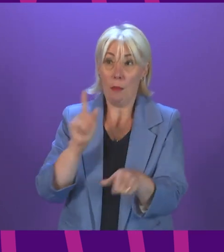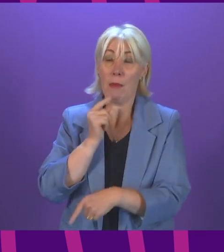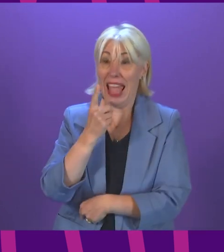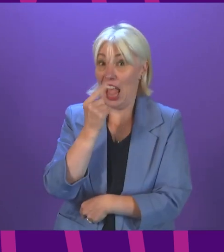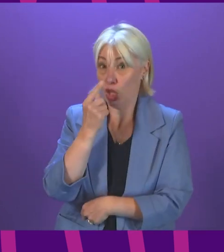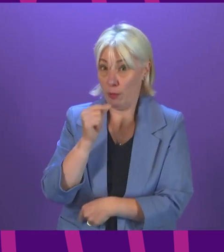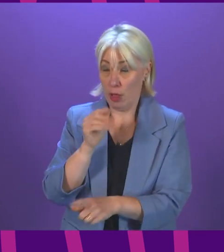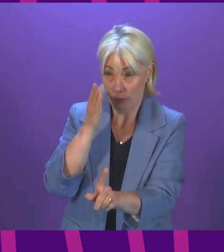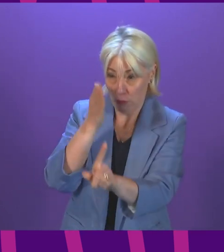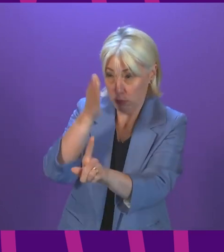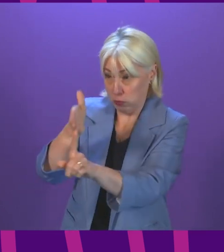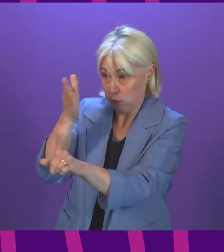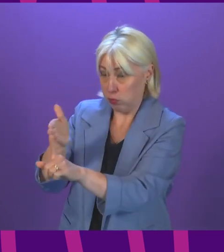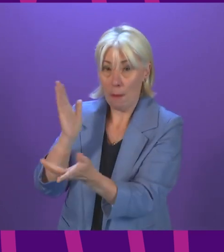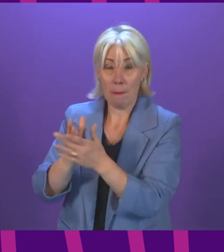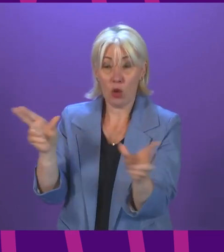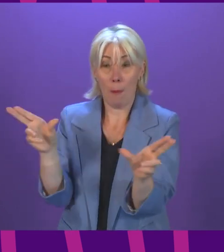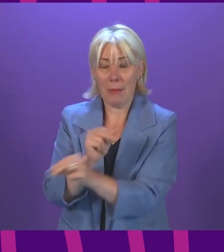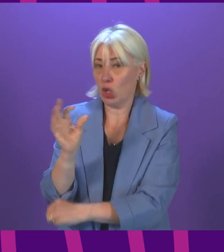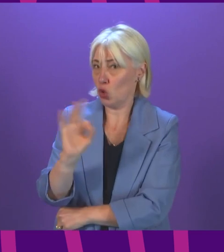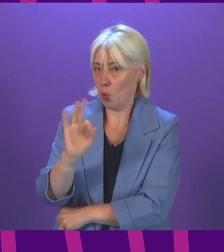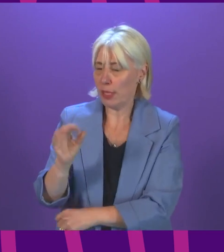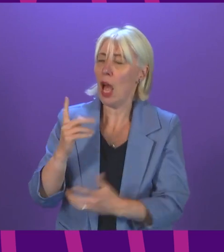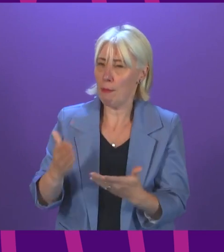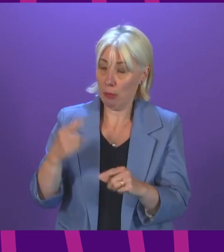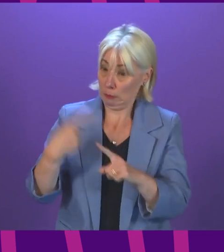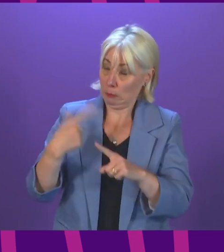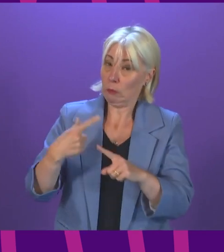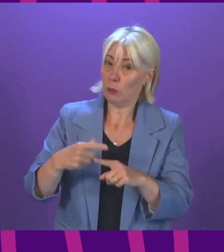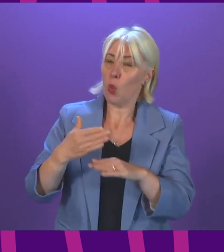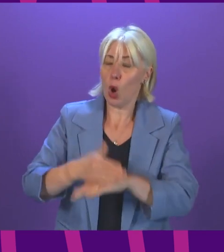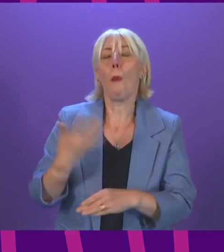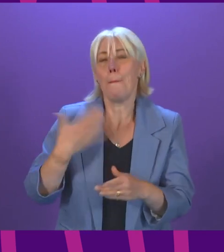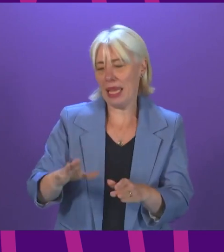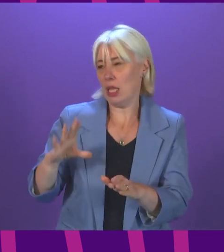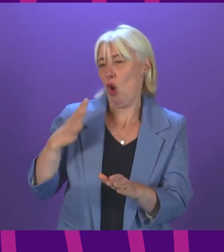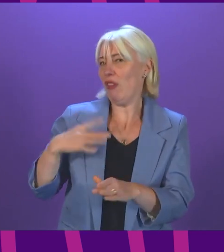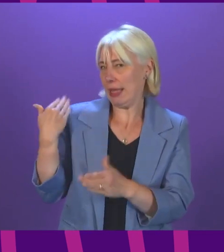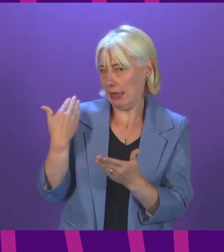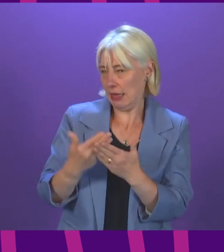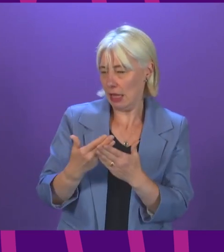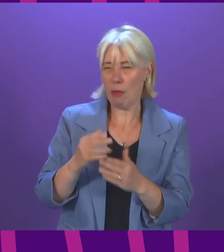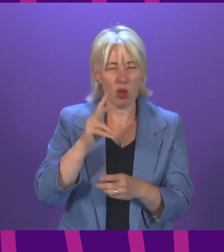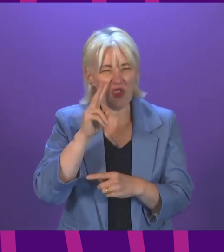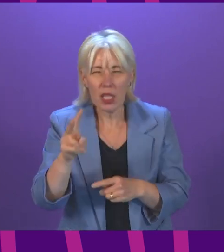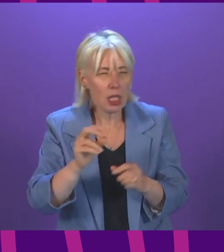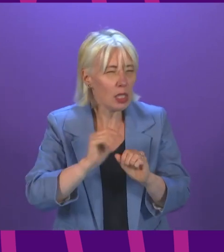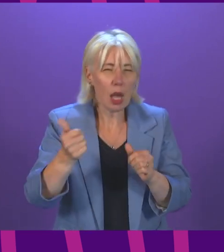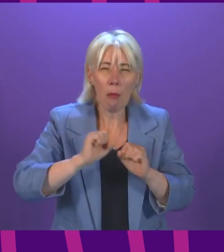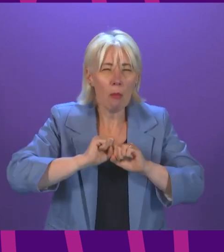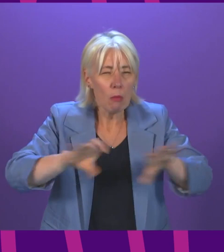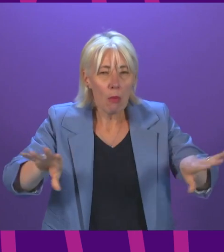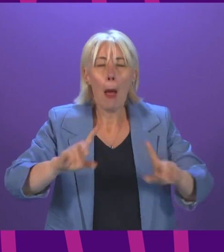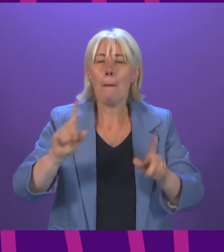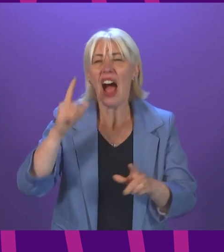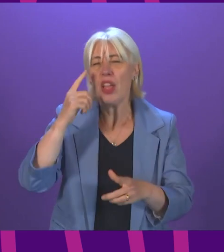and make sure that nobody has missed out. But we are urgently working on that. We've done some work on that already and she will have seen some of the communications, but I think it can be